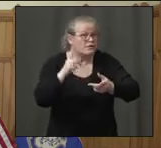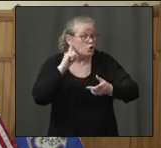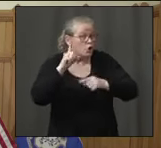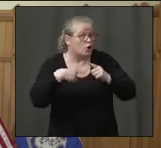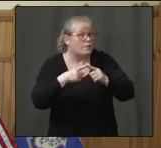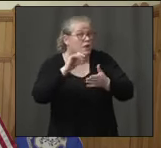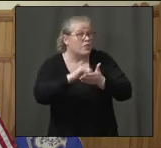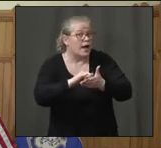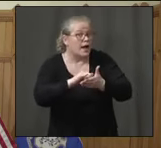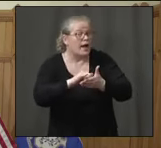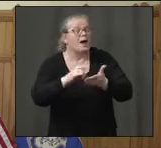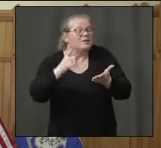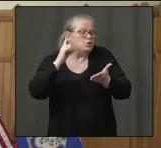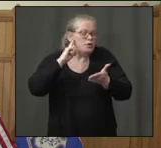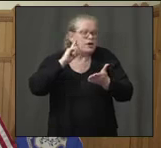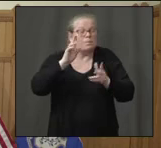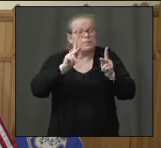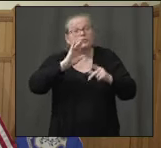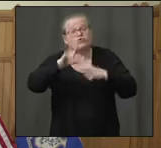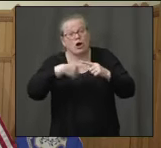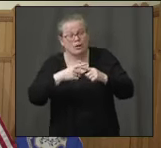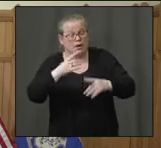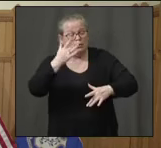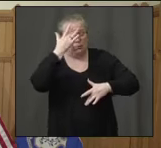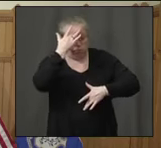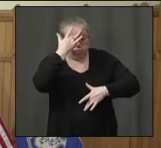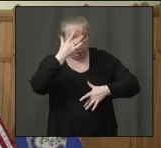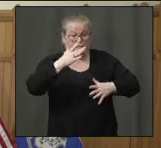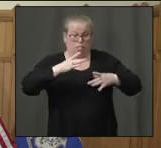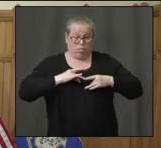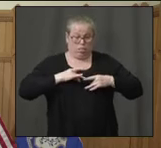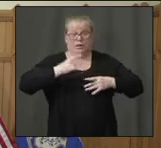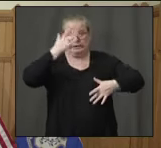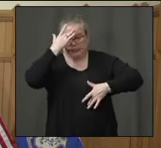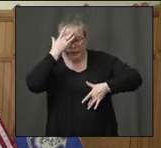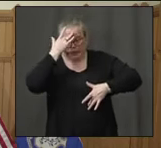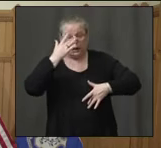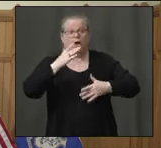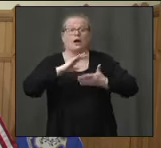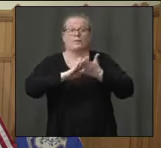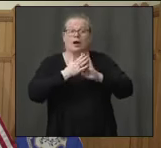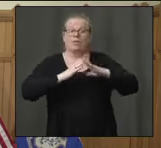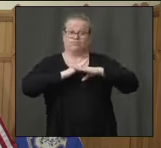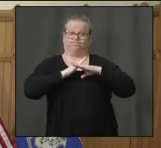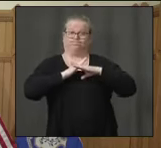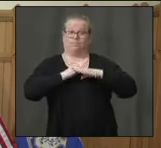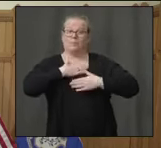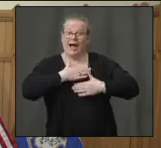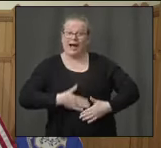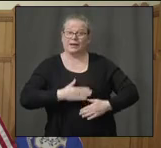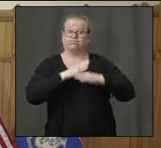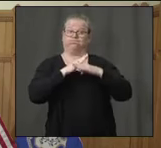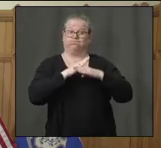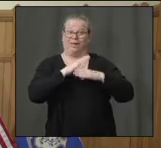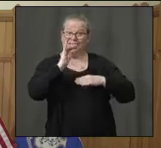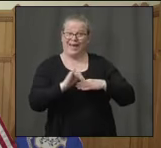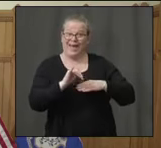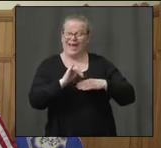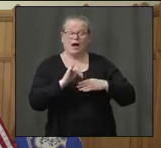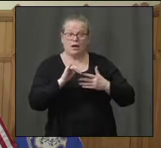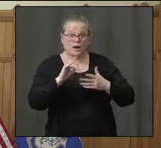relapse? Have there been relapses? I don't know. Dr. Cardin, do you have any insights on the